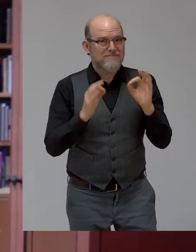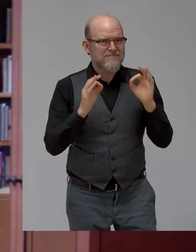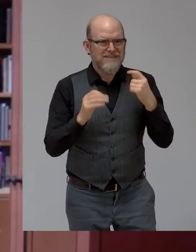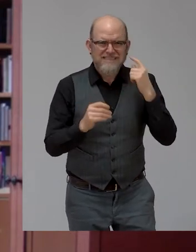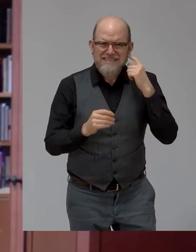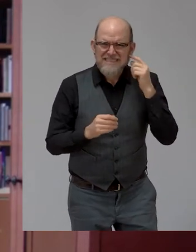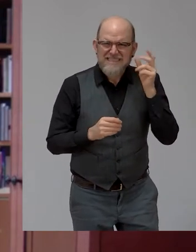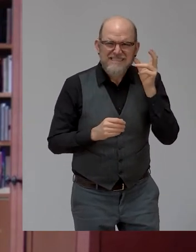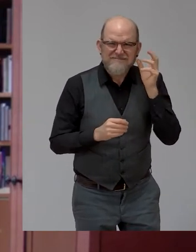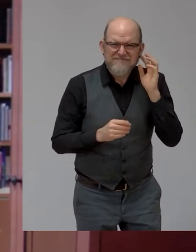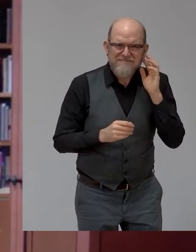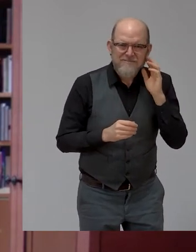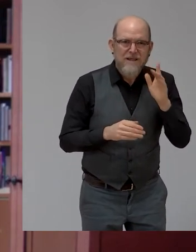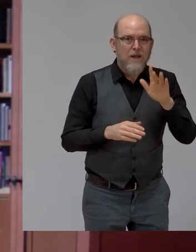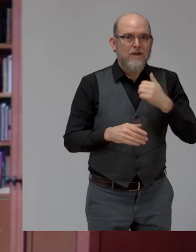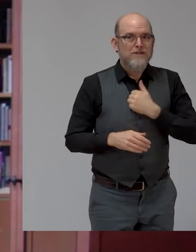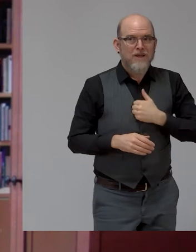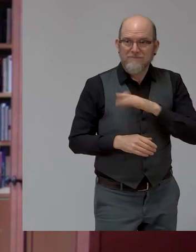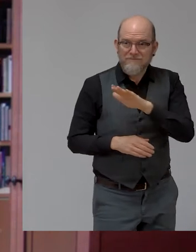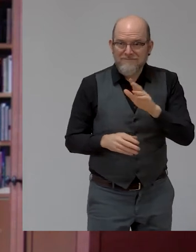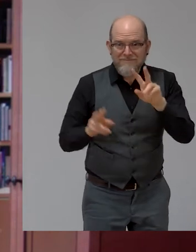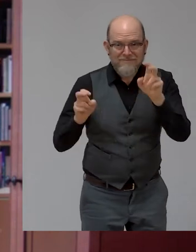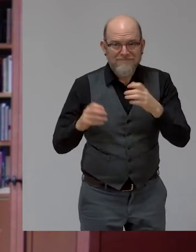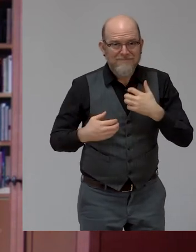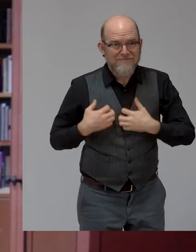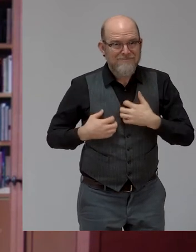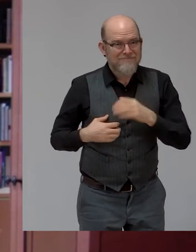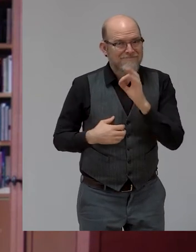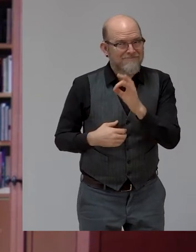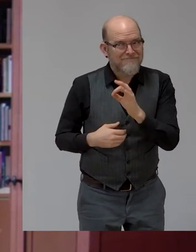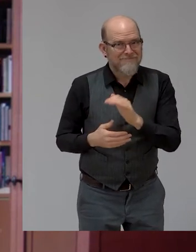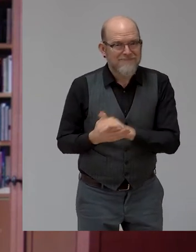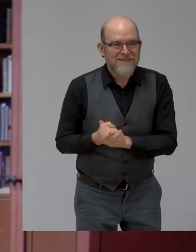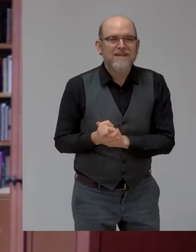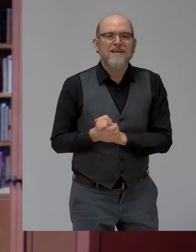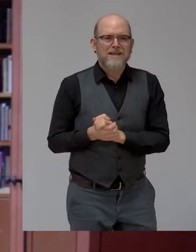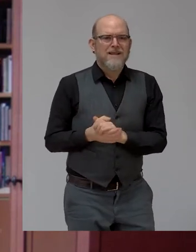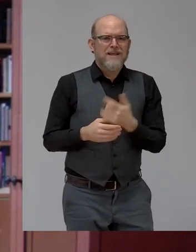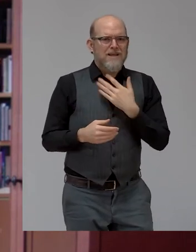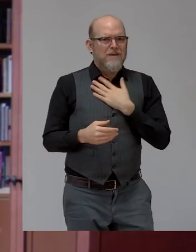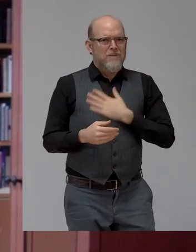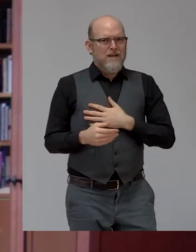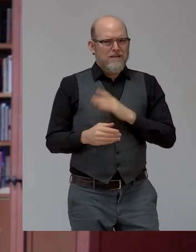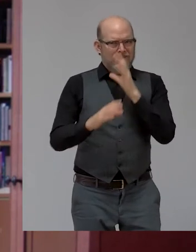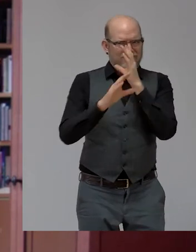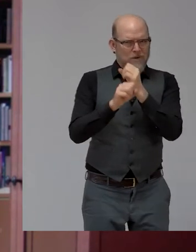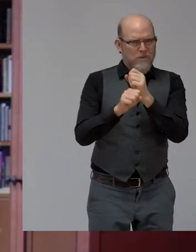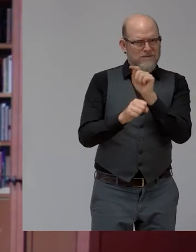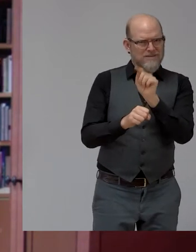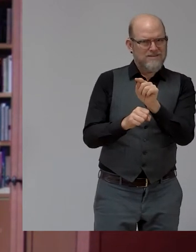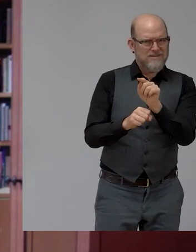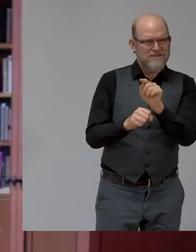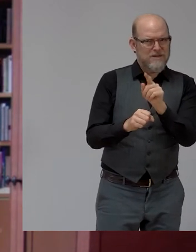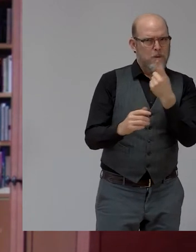Thank you. That's very interesting. I love the way you do 444. Just there. I wanted to focus in particular, if I may, on your point about how if your